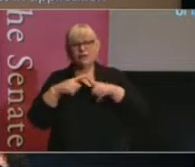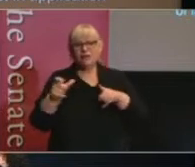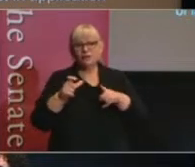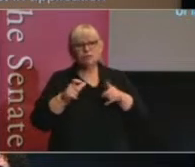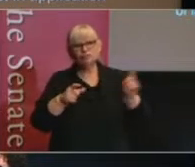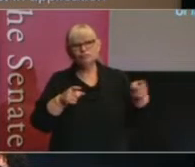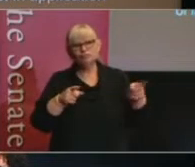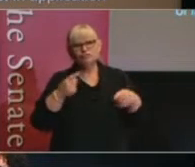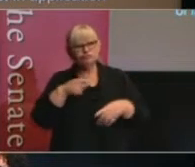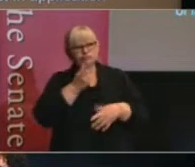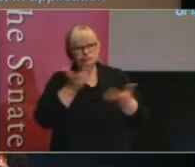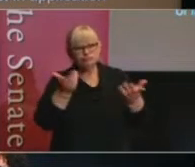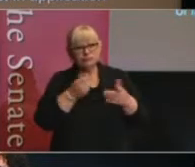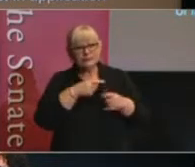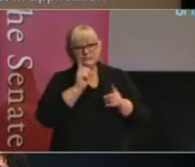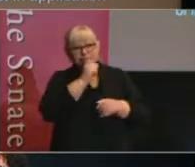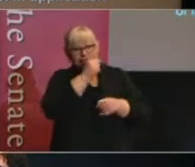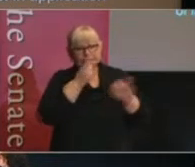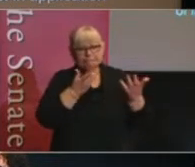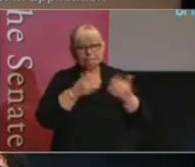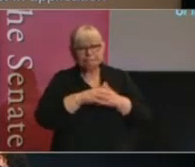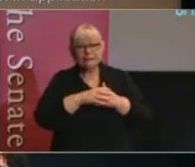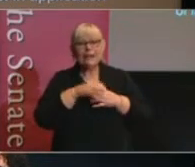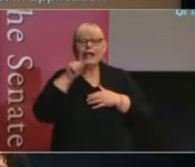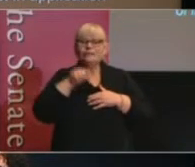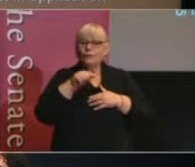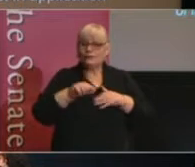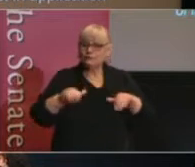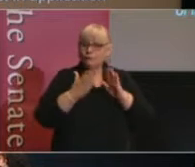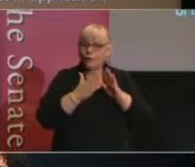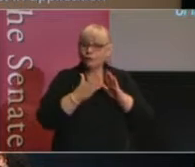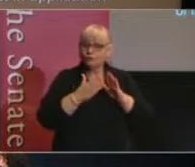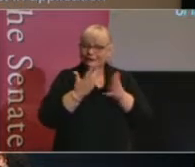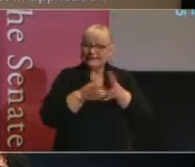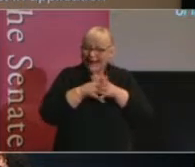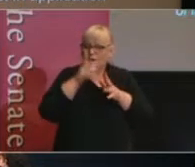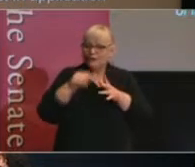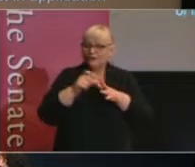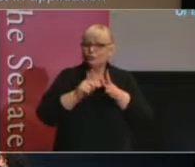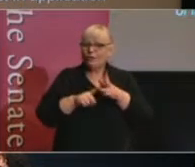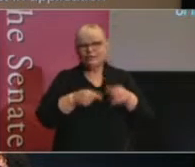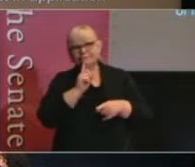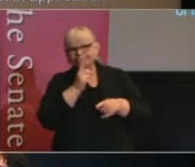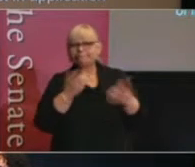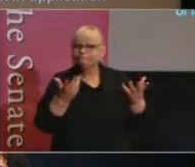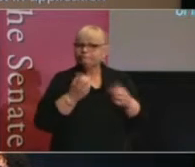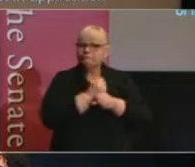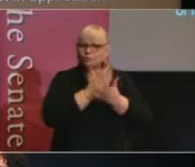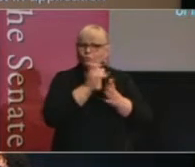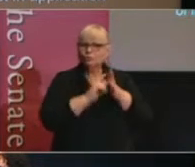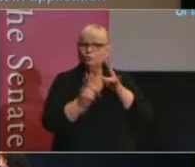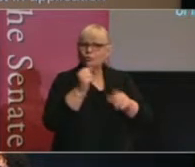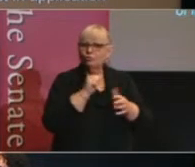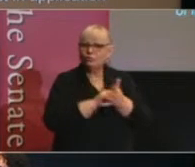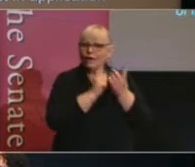this approach of parliamentary scrutiny is a forum for doing that. And it definitely reflects